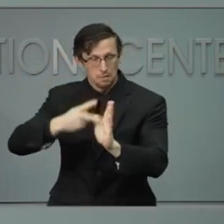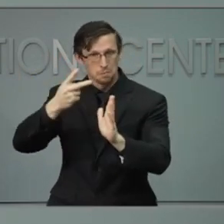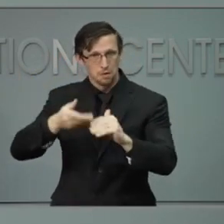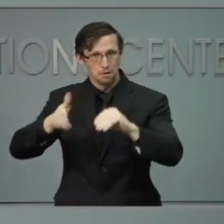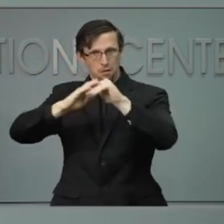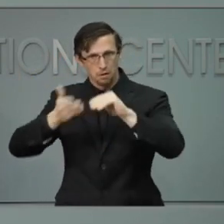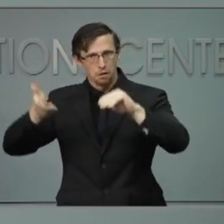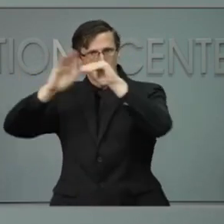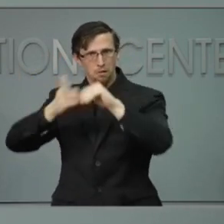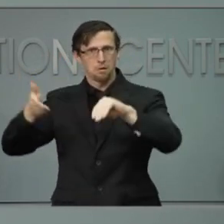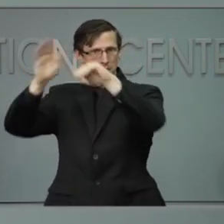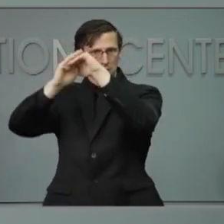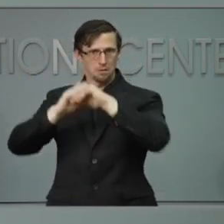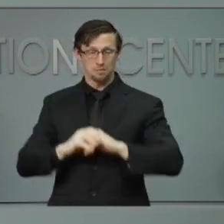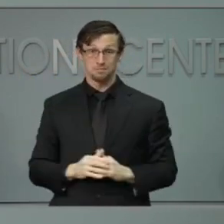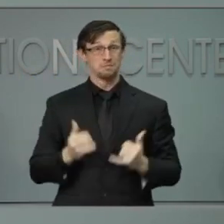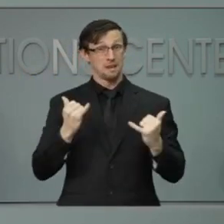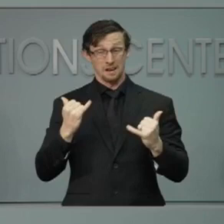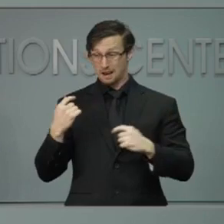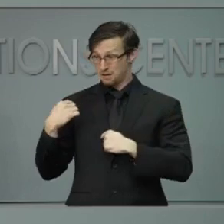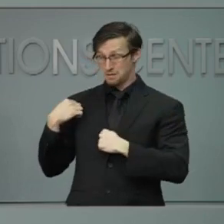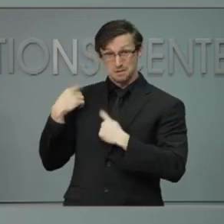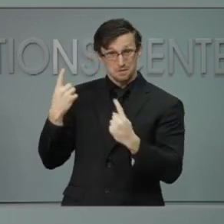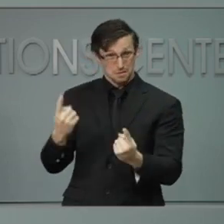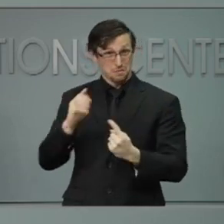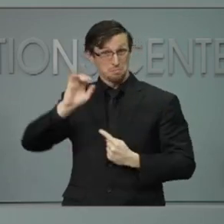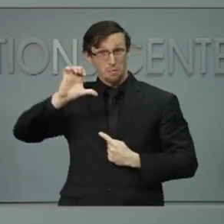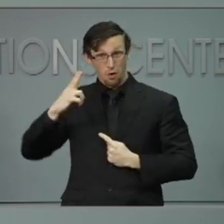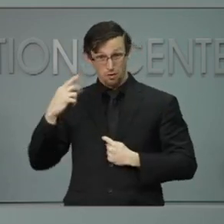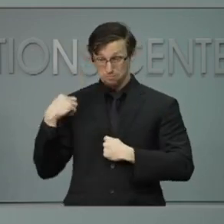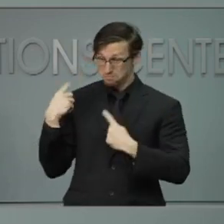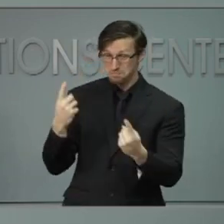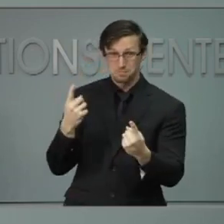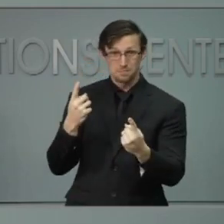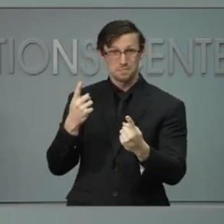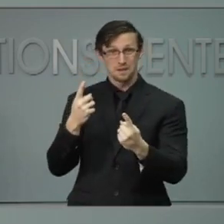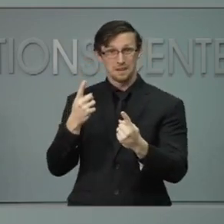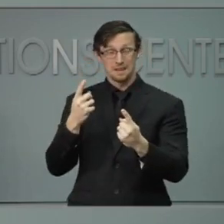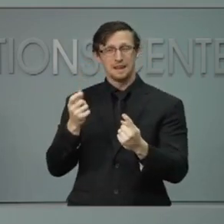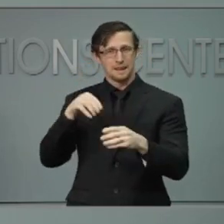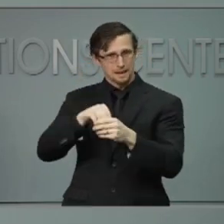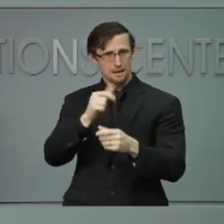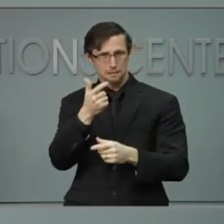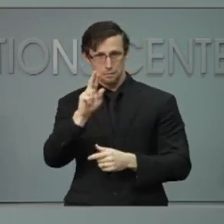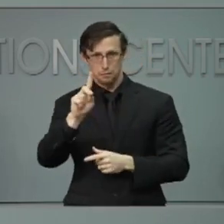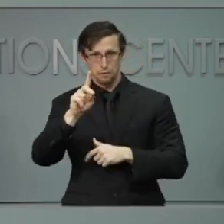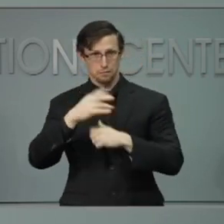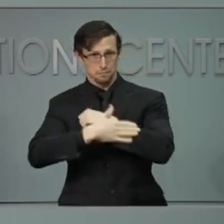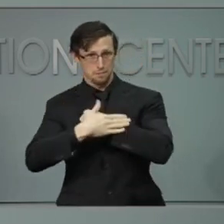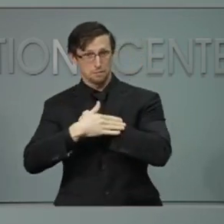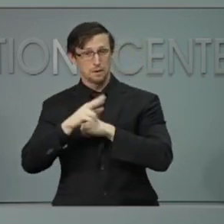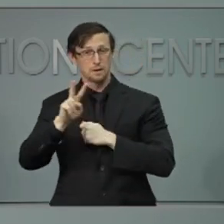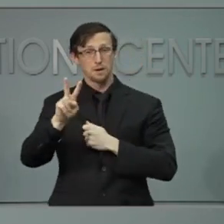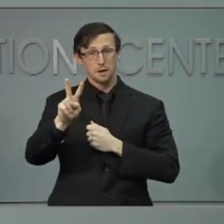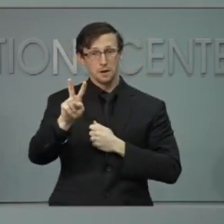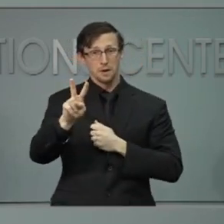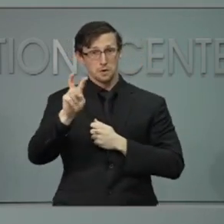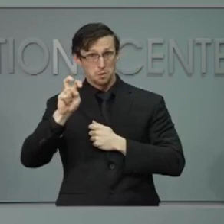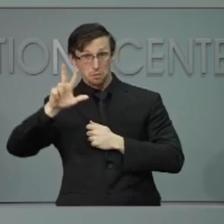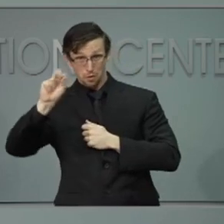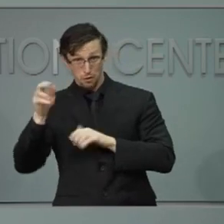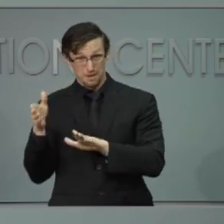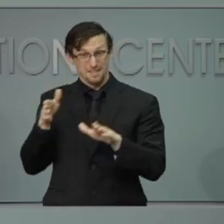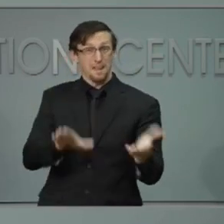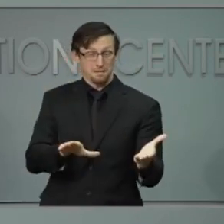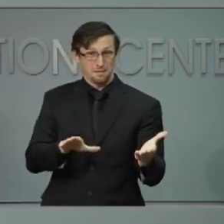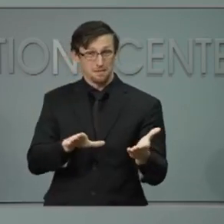people have died in Guilford County since the start of the pandemic. At the rate we are going, they predict we